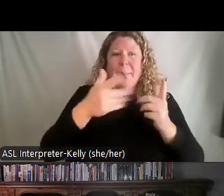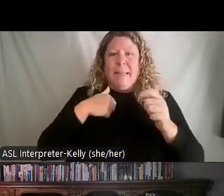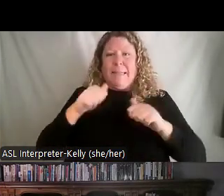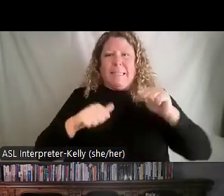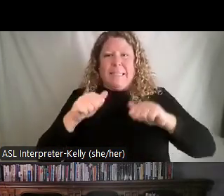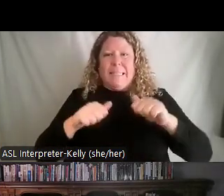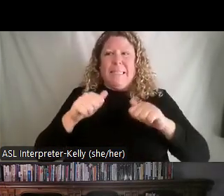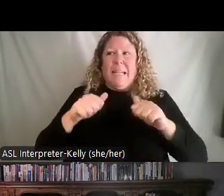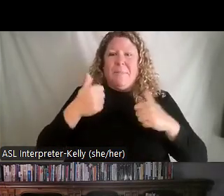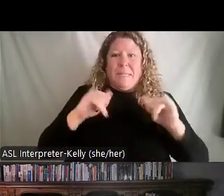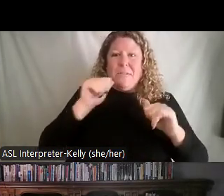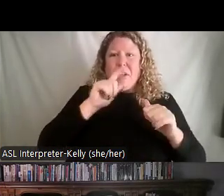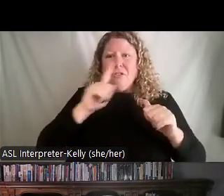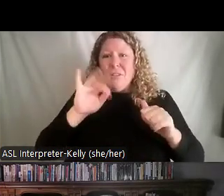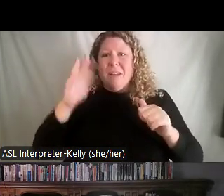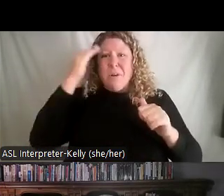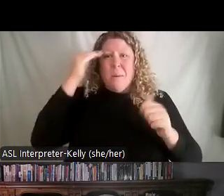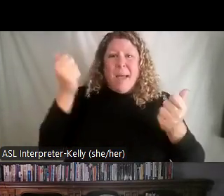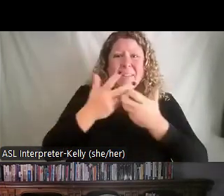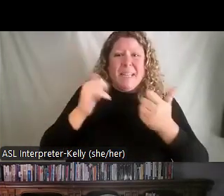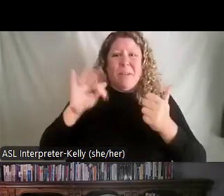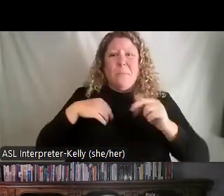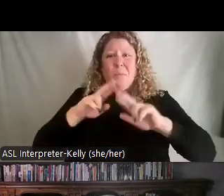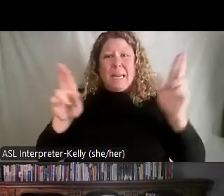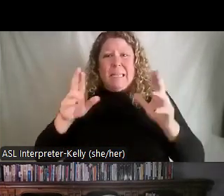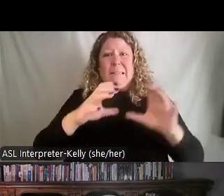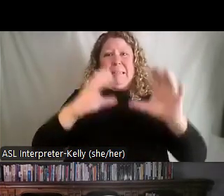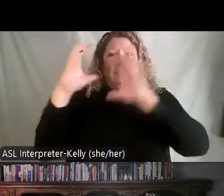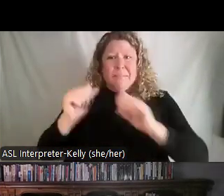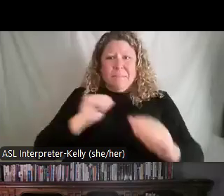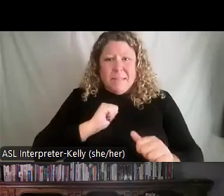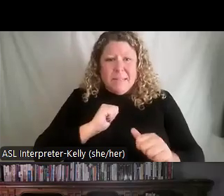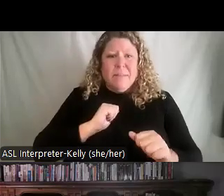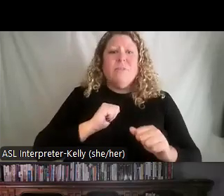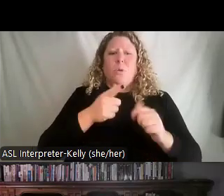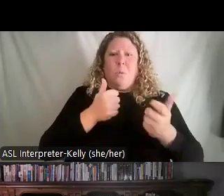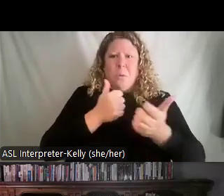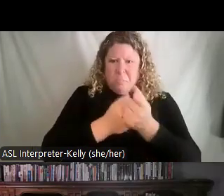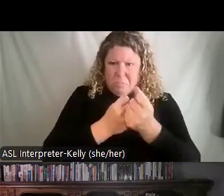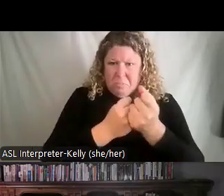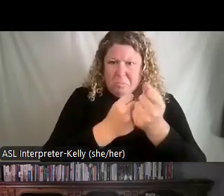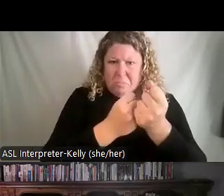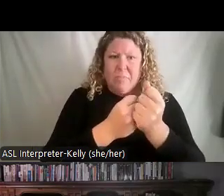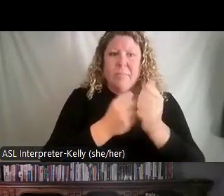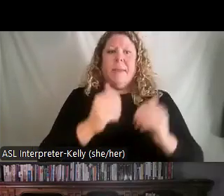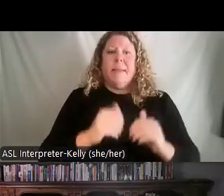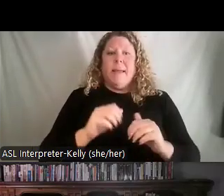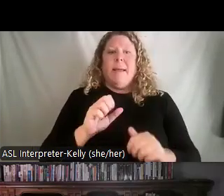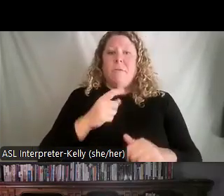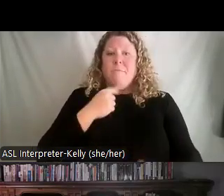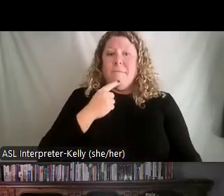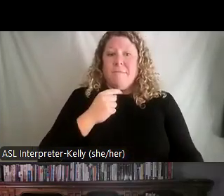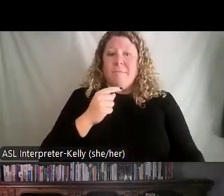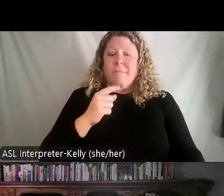that. So, this is where you're going to be helping them to move forward. And finally, style four is